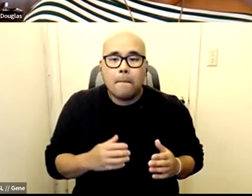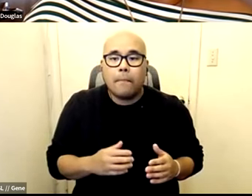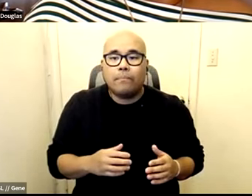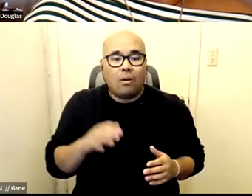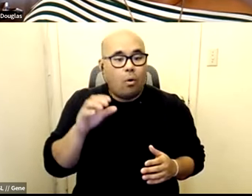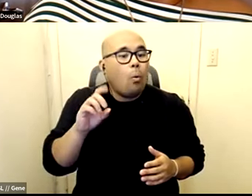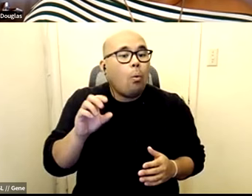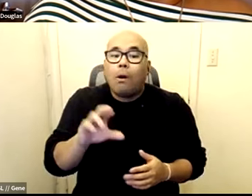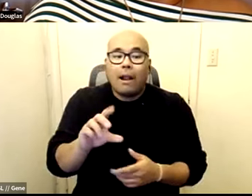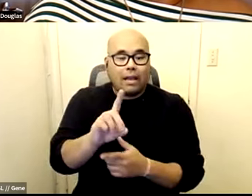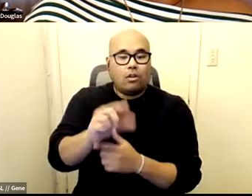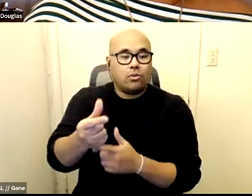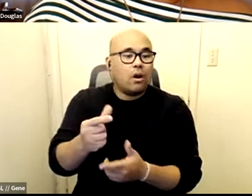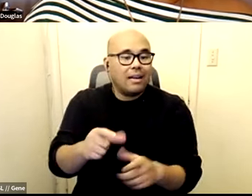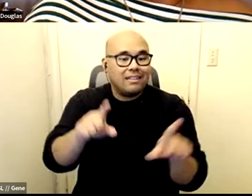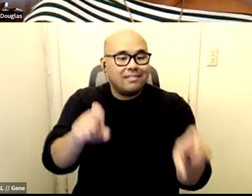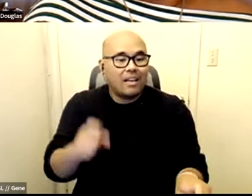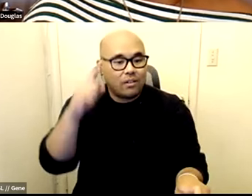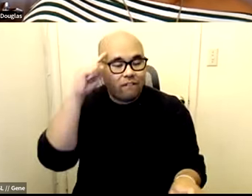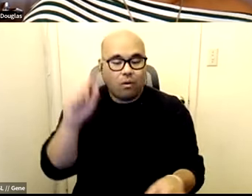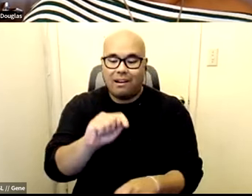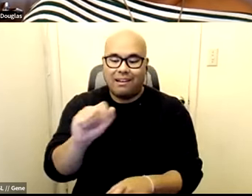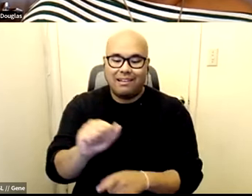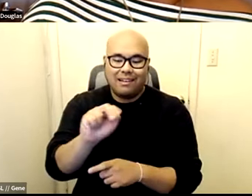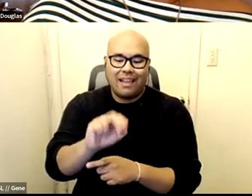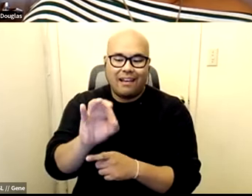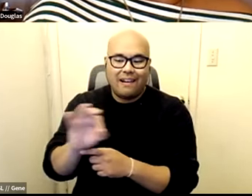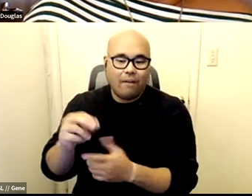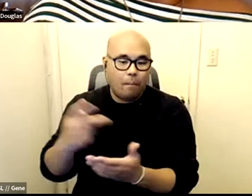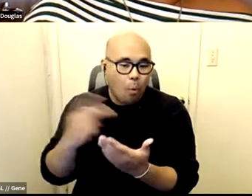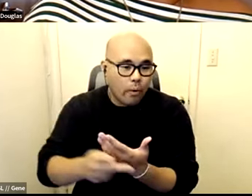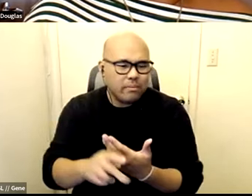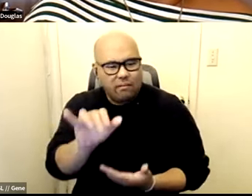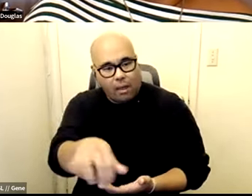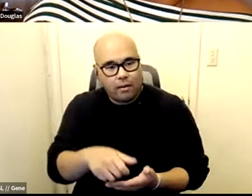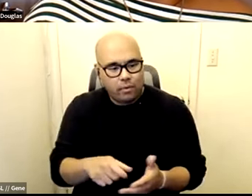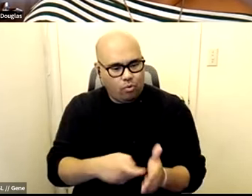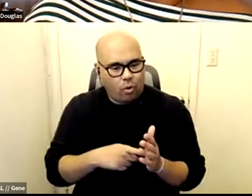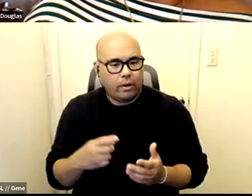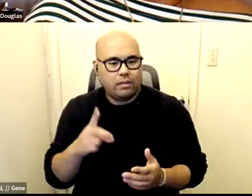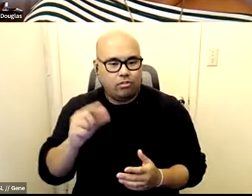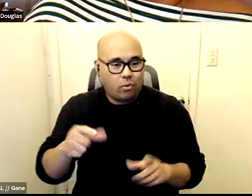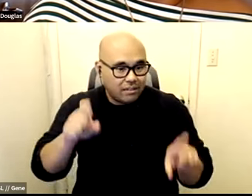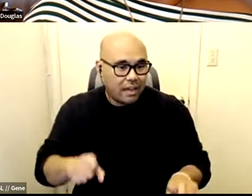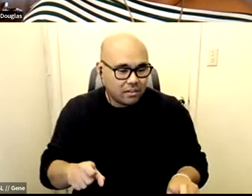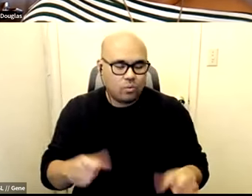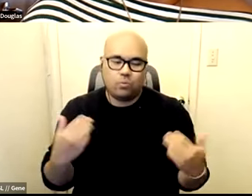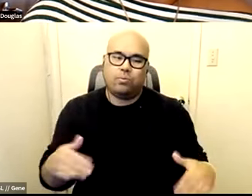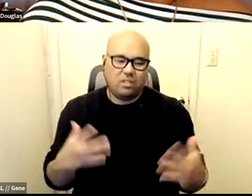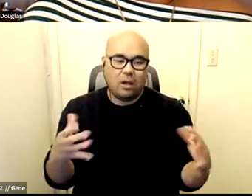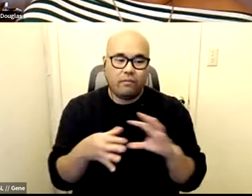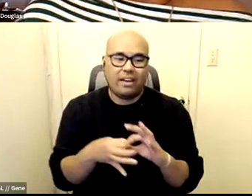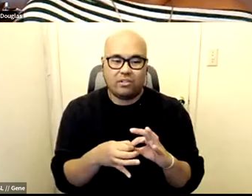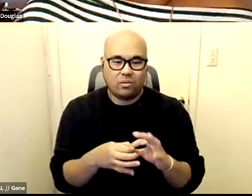things like drug testing for tana for other programs too so uh there's a lot of connections there as well yeah